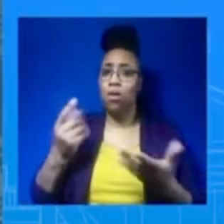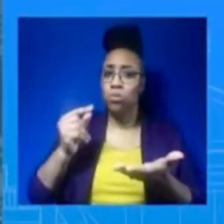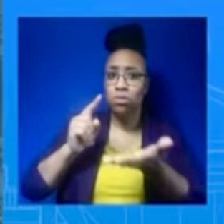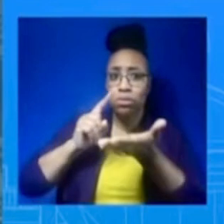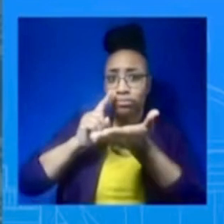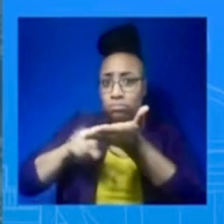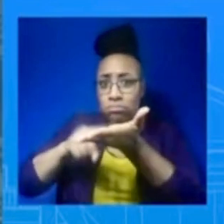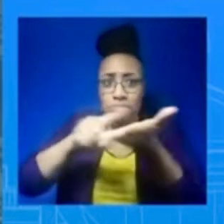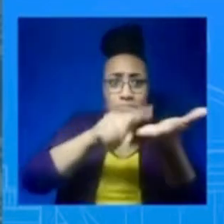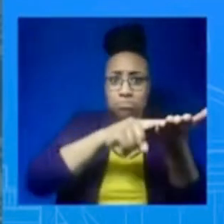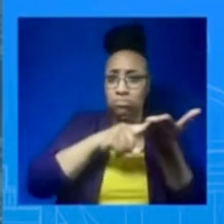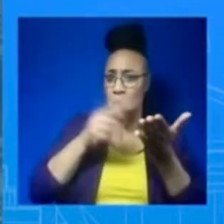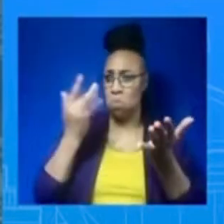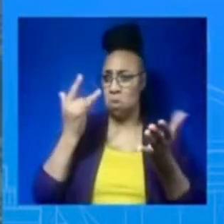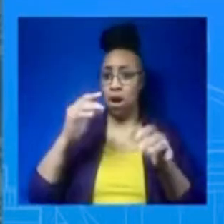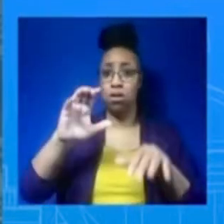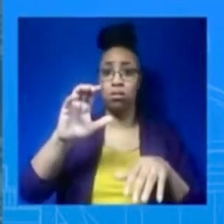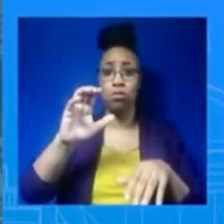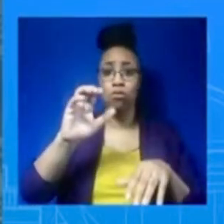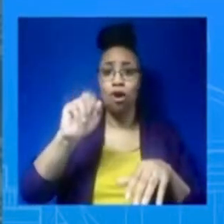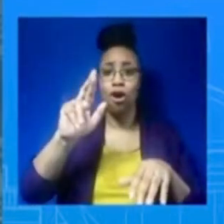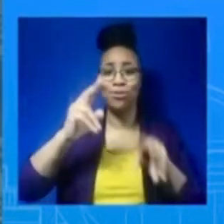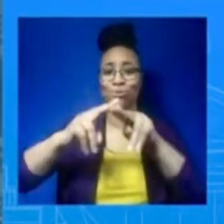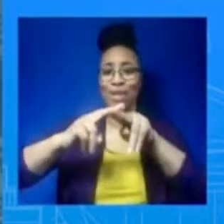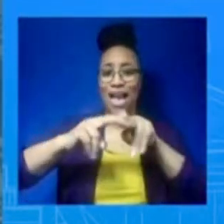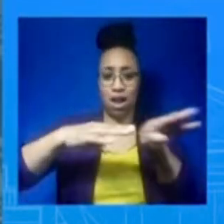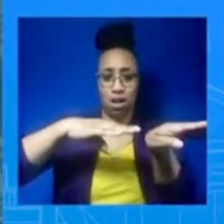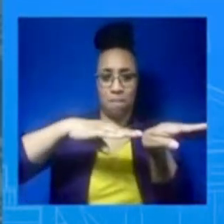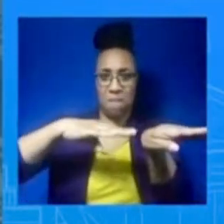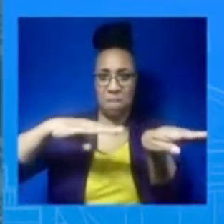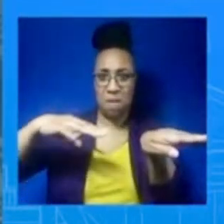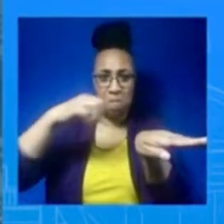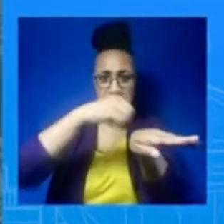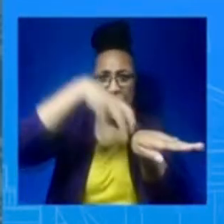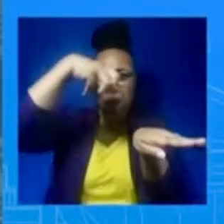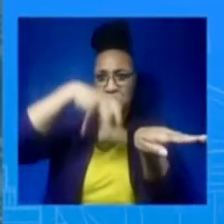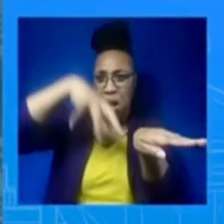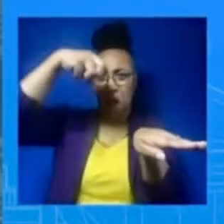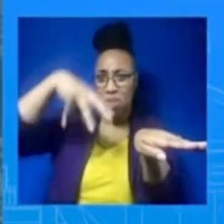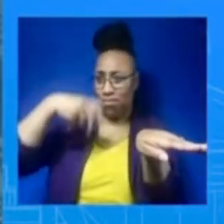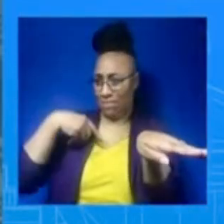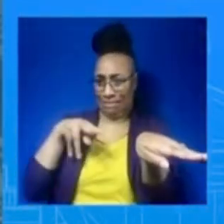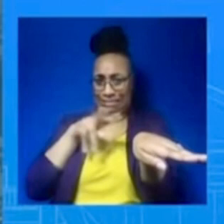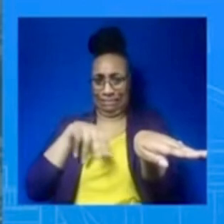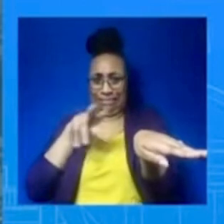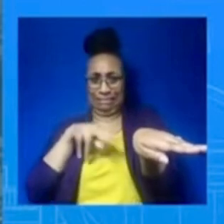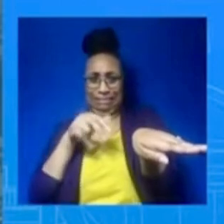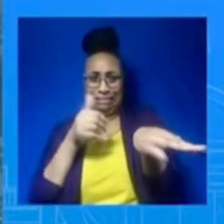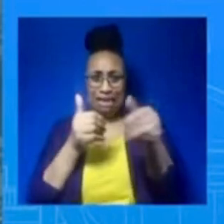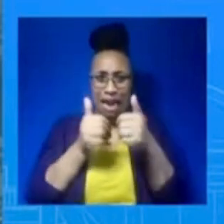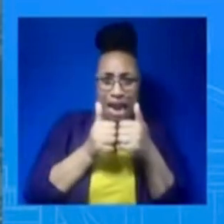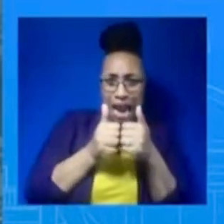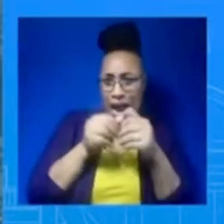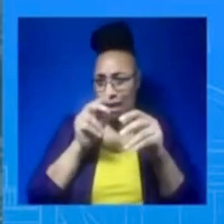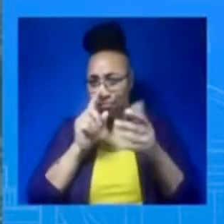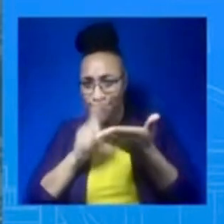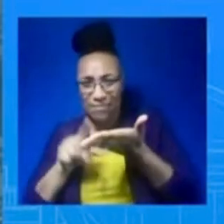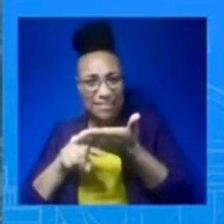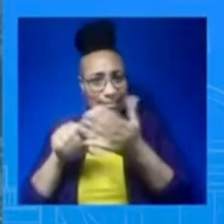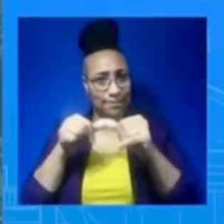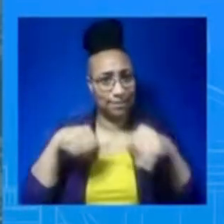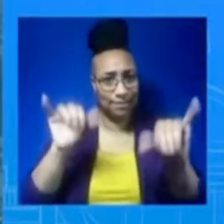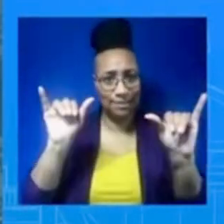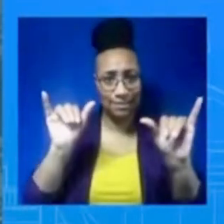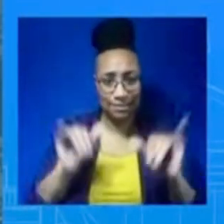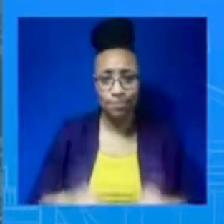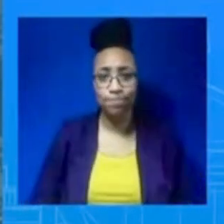Agency and federal partners. The governor said just yesterday, asked for, or asked just yesterday for public health support. And today, as we